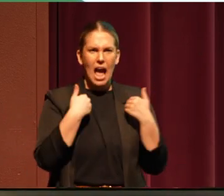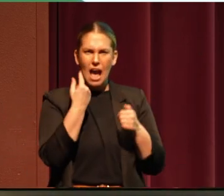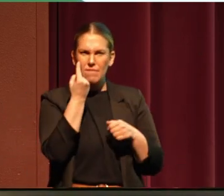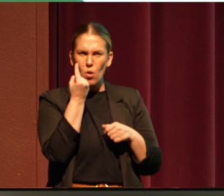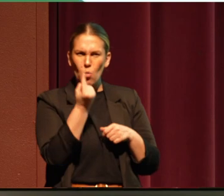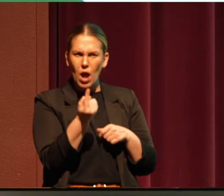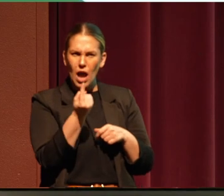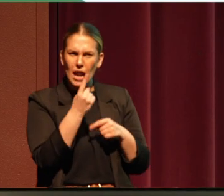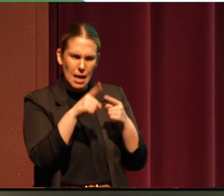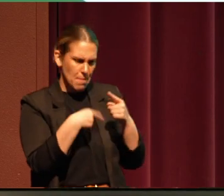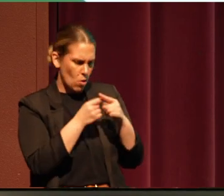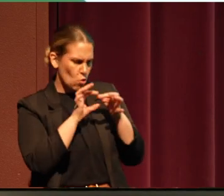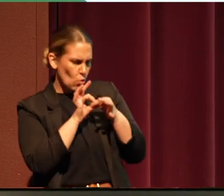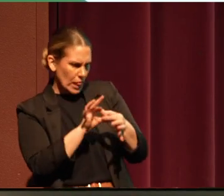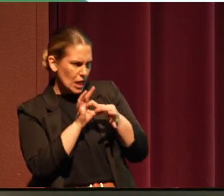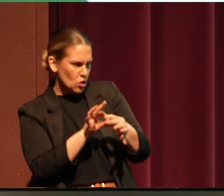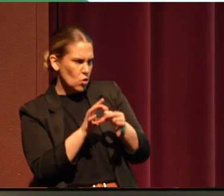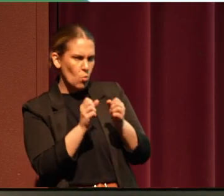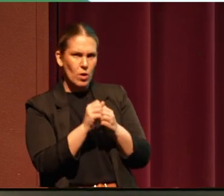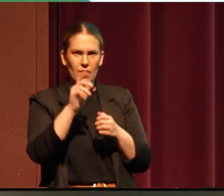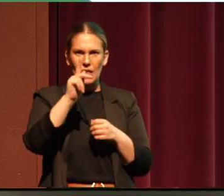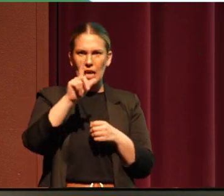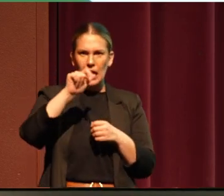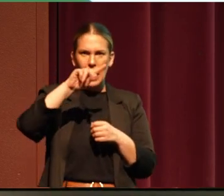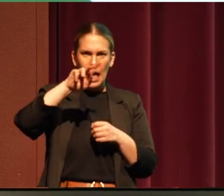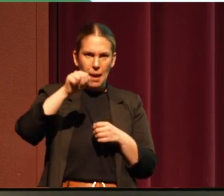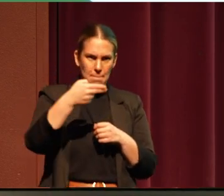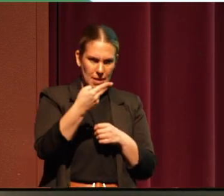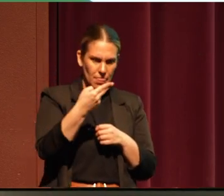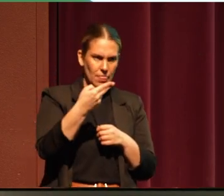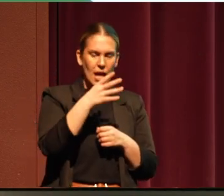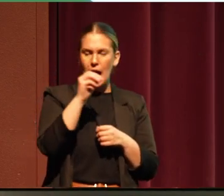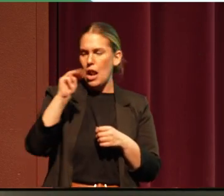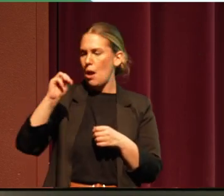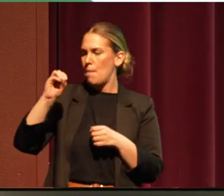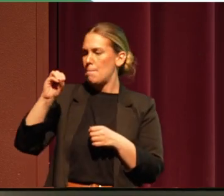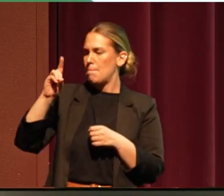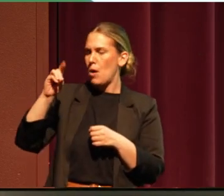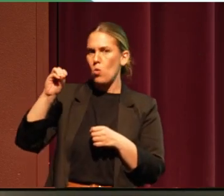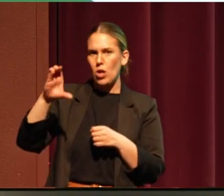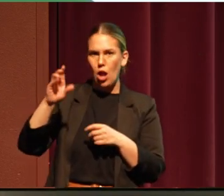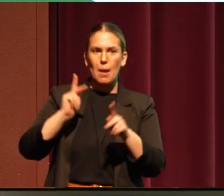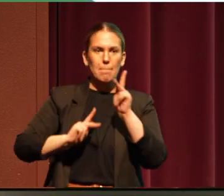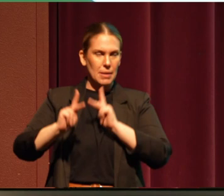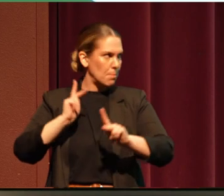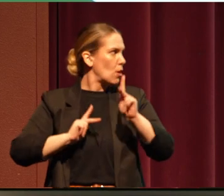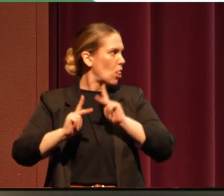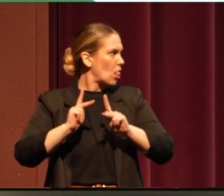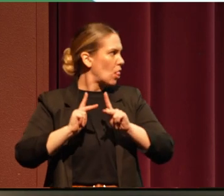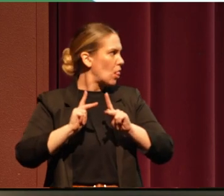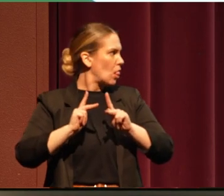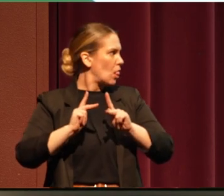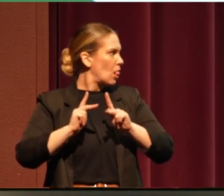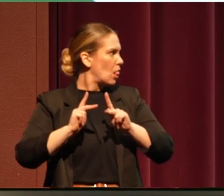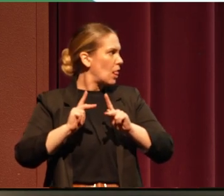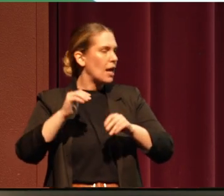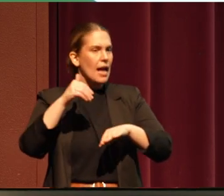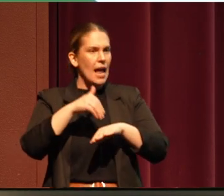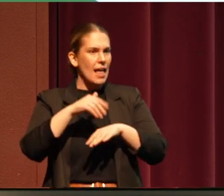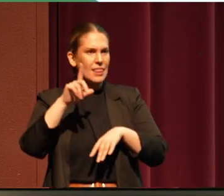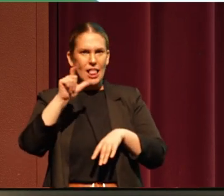came in a little bit about the relationship between the Klamath and MODOK peoples and the National Park Service at Lava Beds National Monument in California.